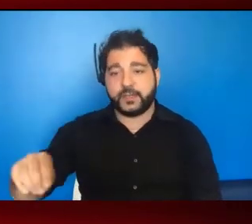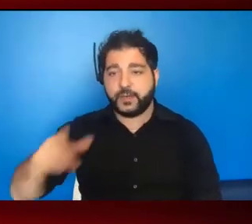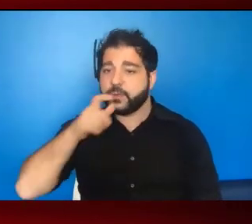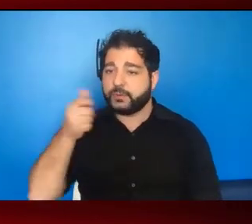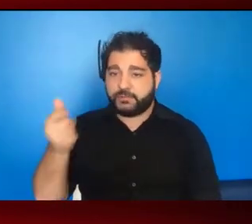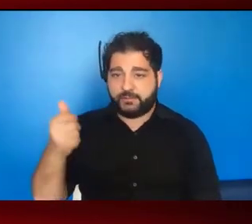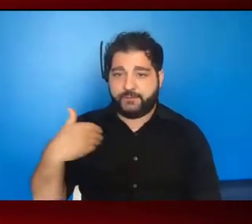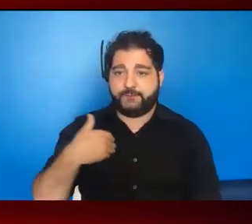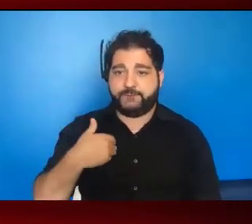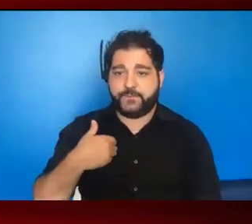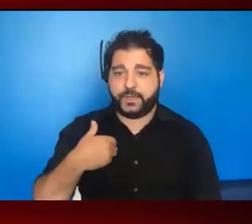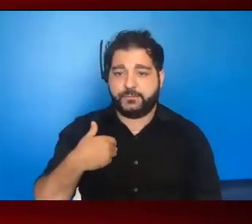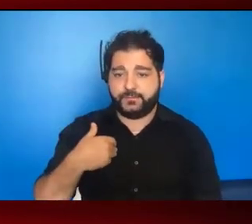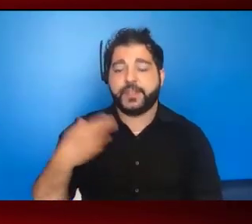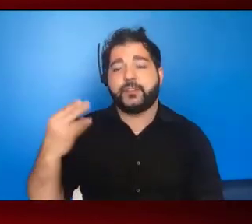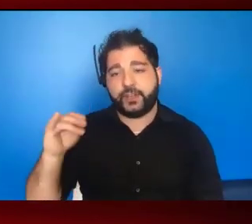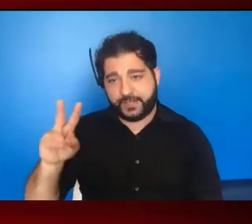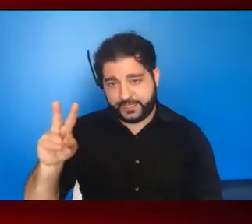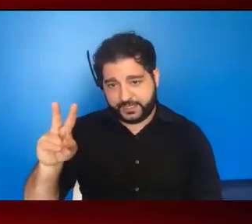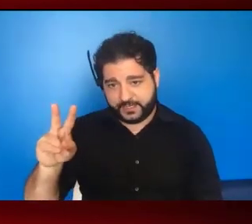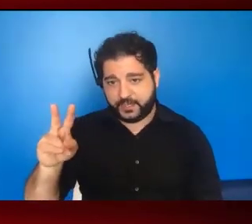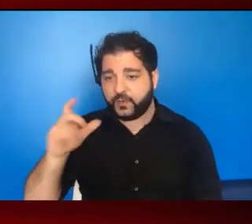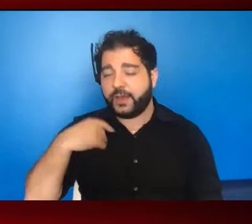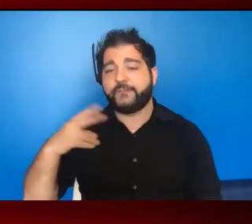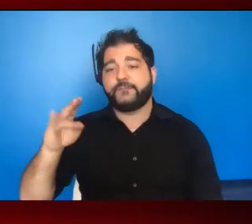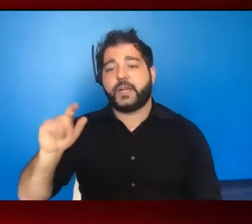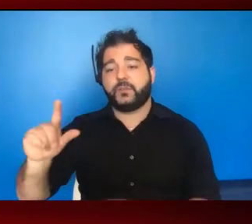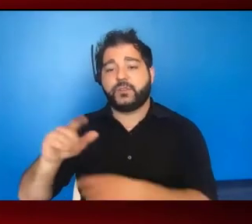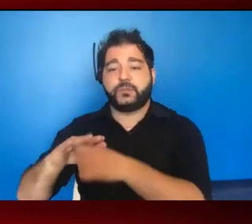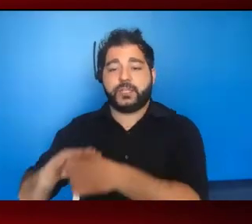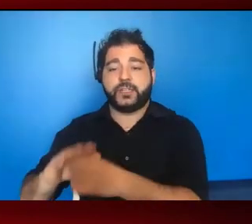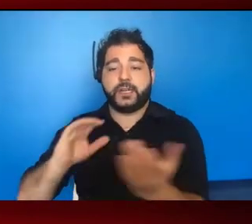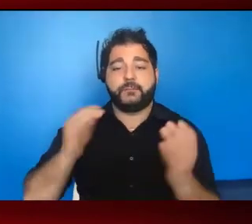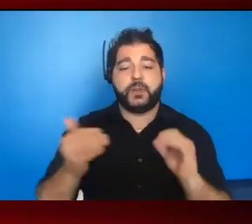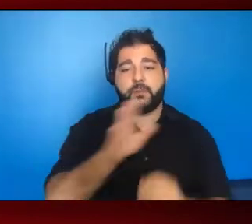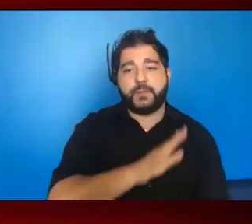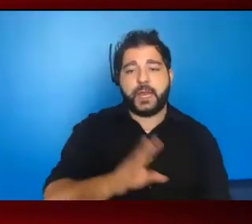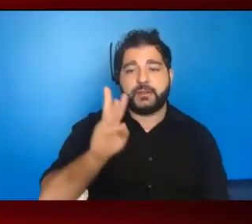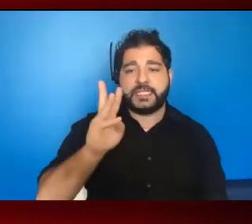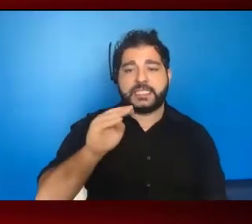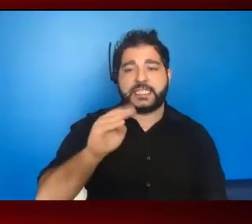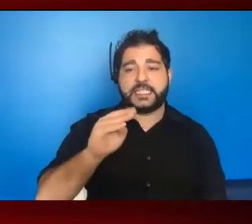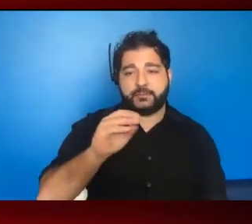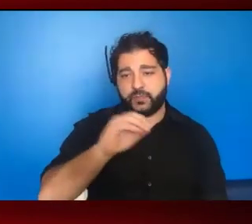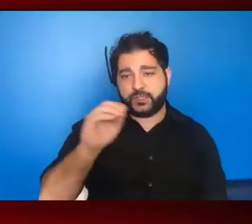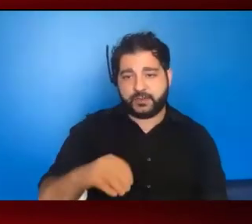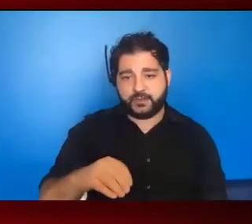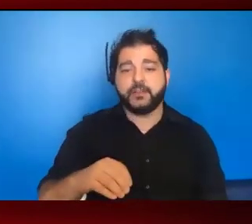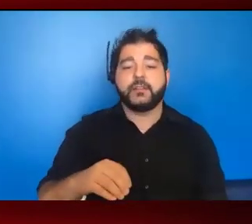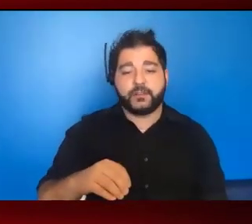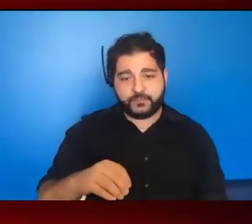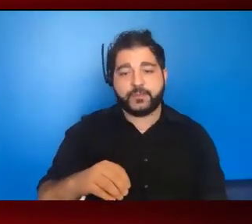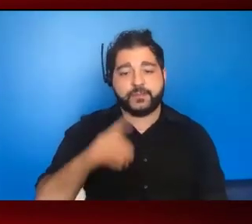with HIV who are at viral suppression compared to a little bit over 60% or 60%